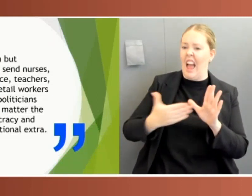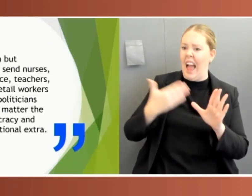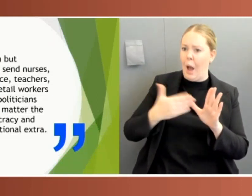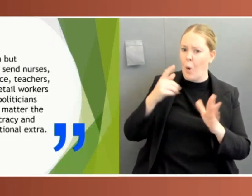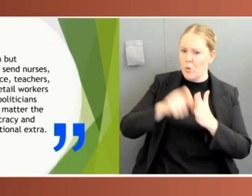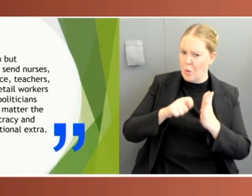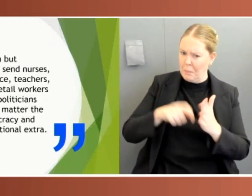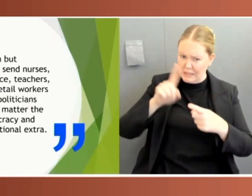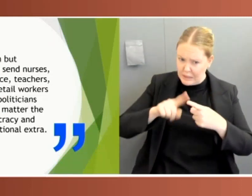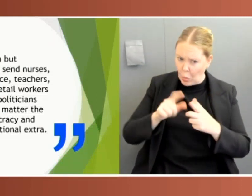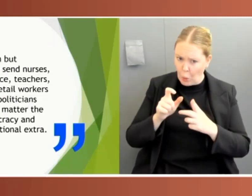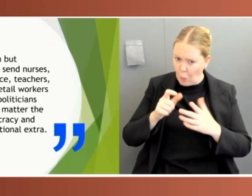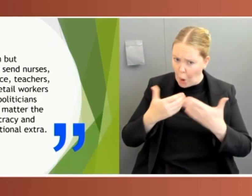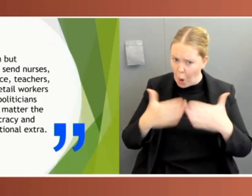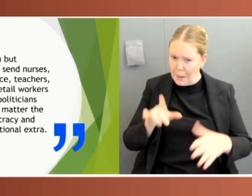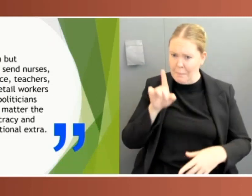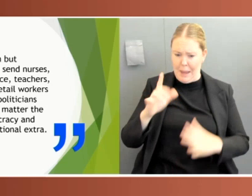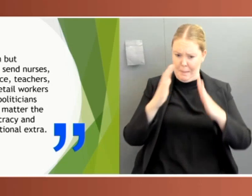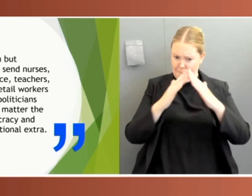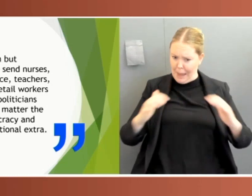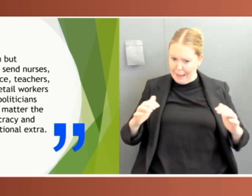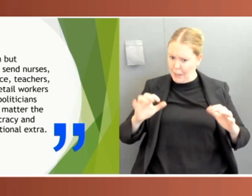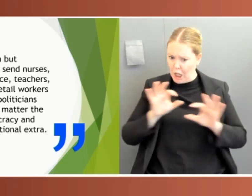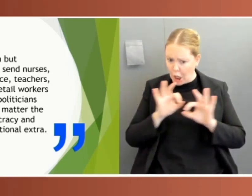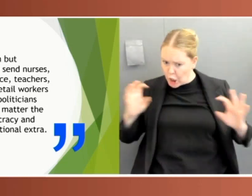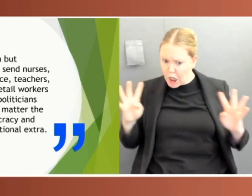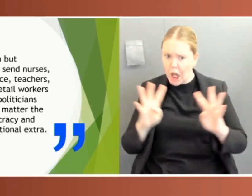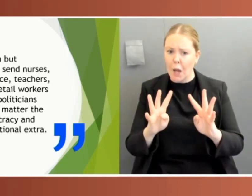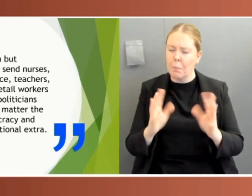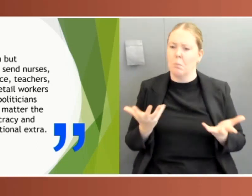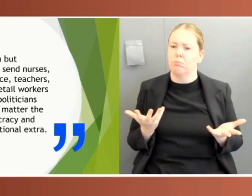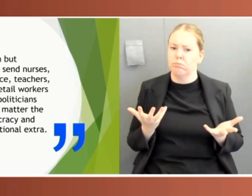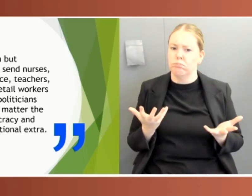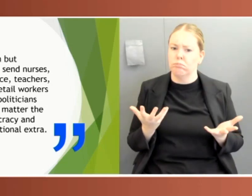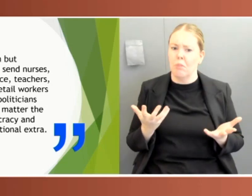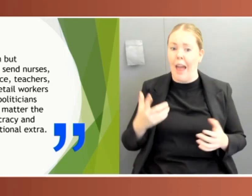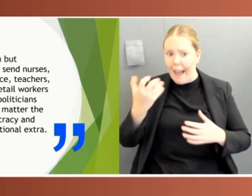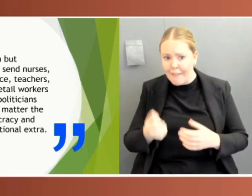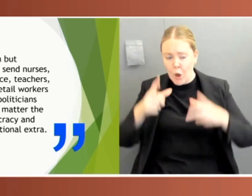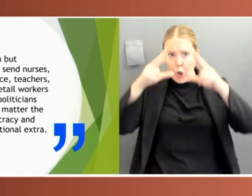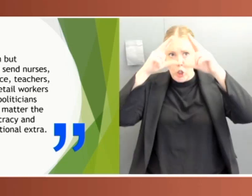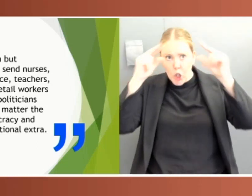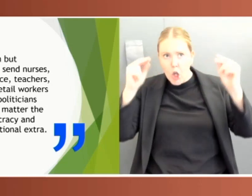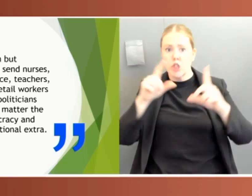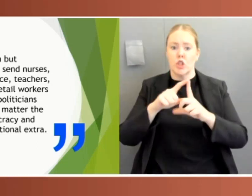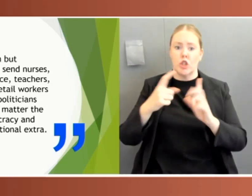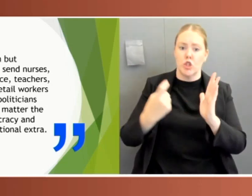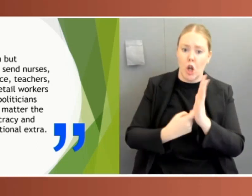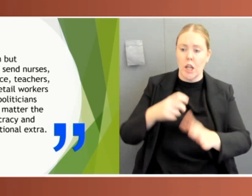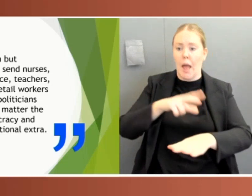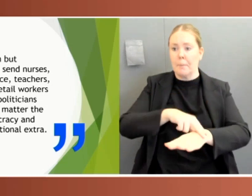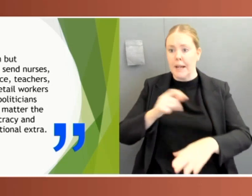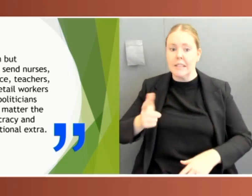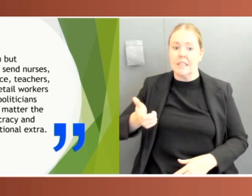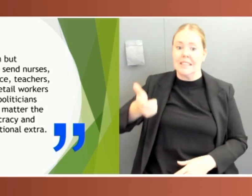workers back to work. But politicians are too precious. No matter the time or crisis, democracy and oversight is not an optional extra.